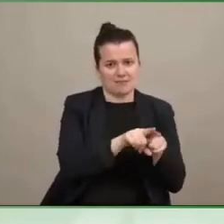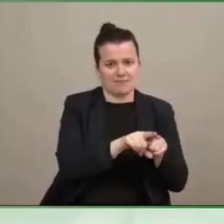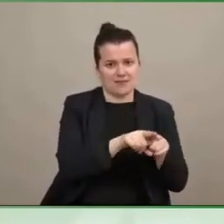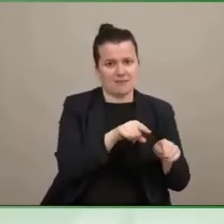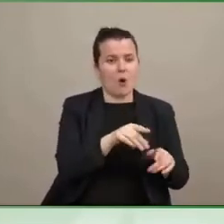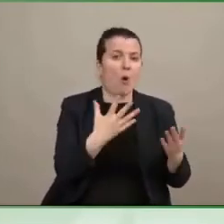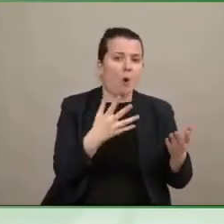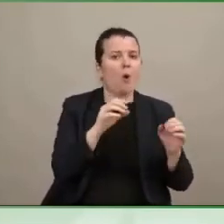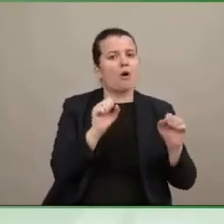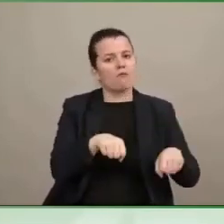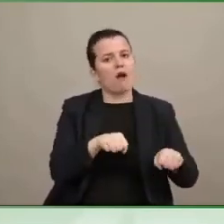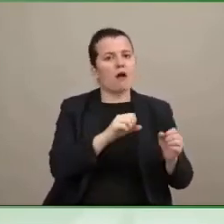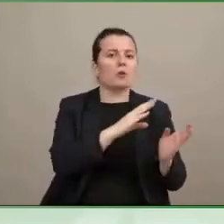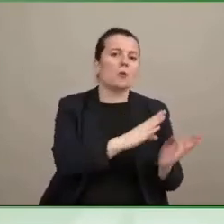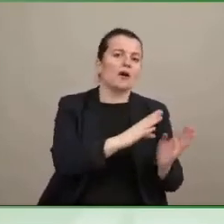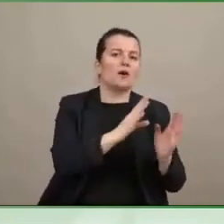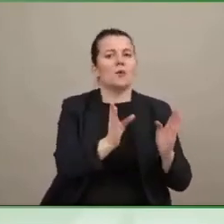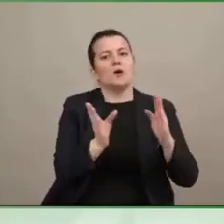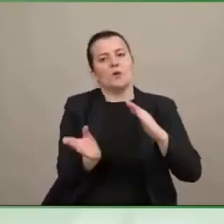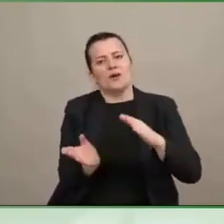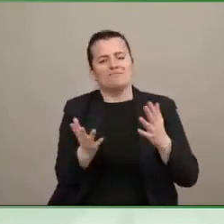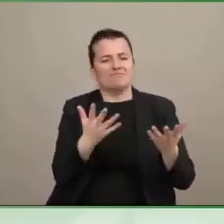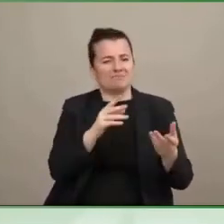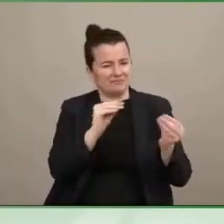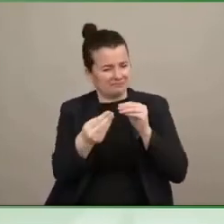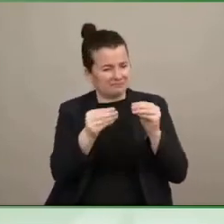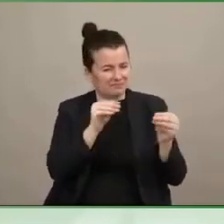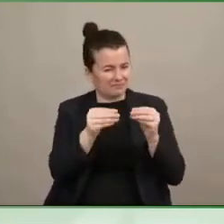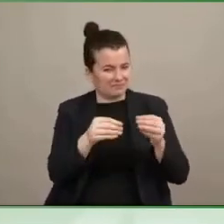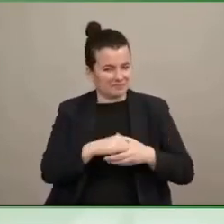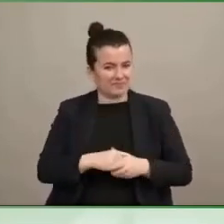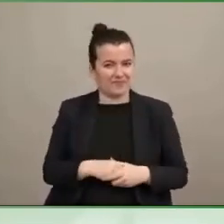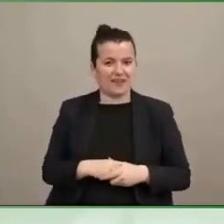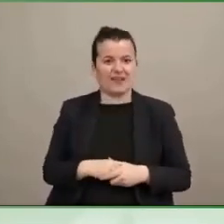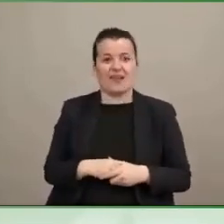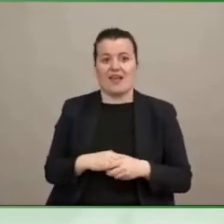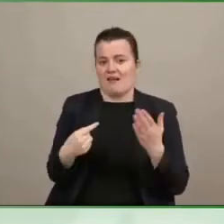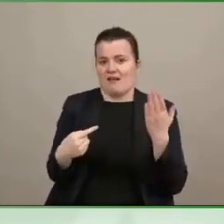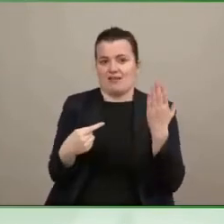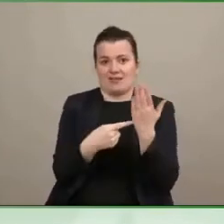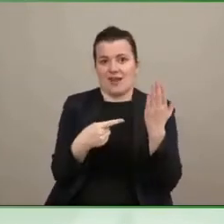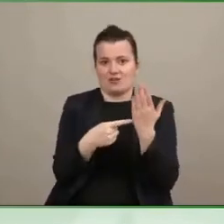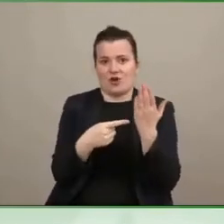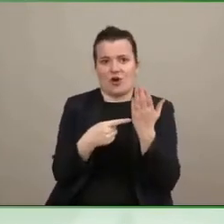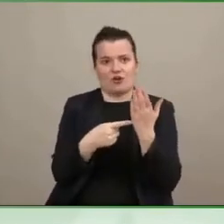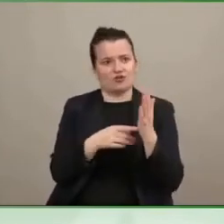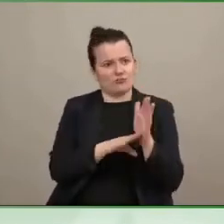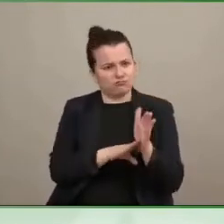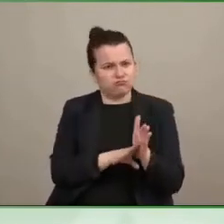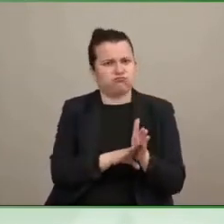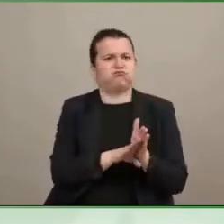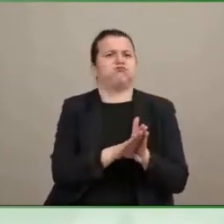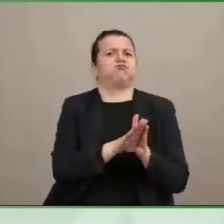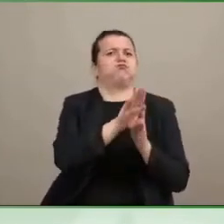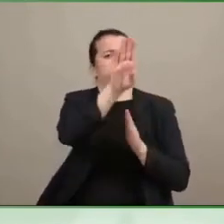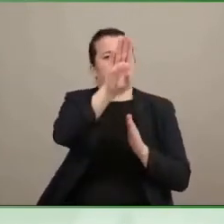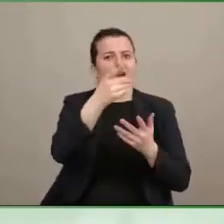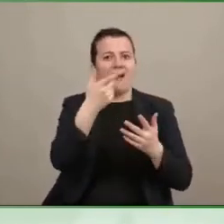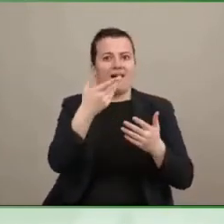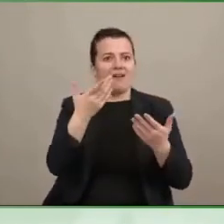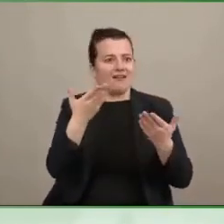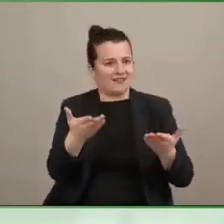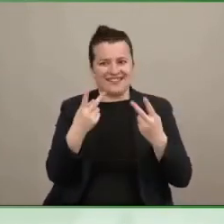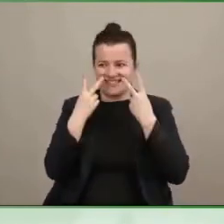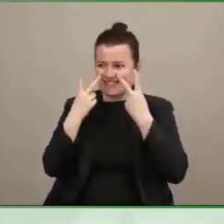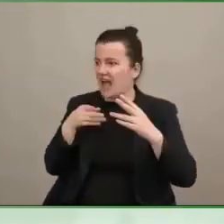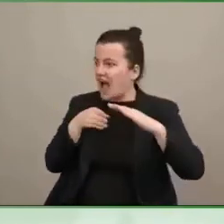You know, does the technology that improves so much and helps with accessibility, is that going to go away? Is it, you know,